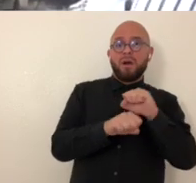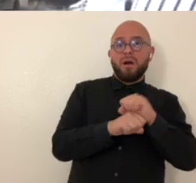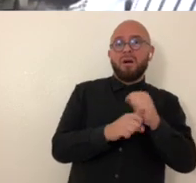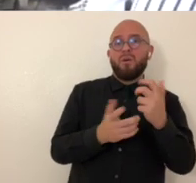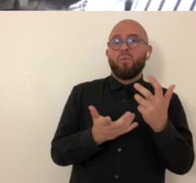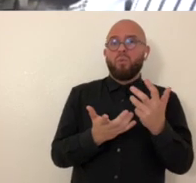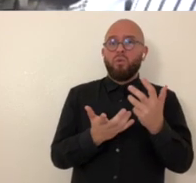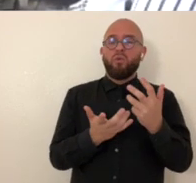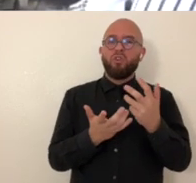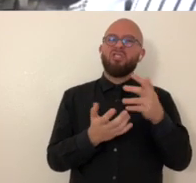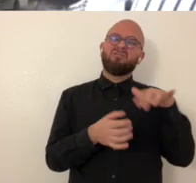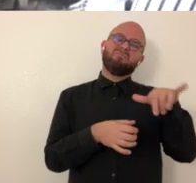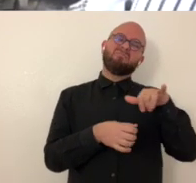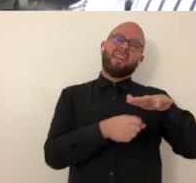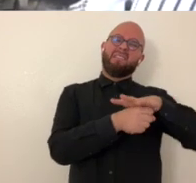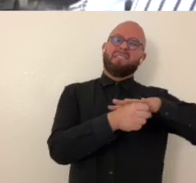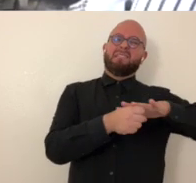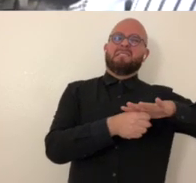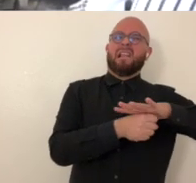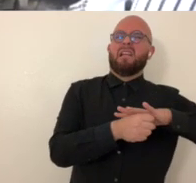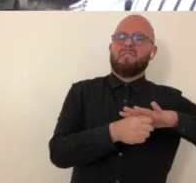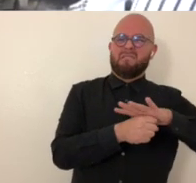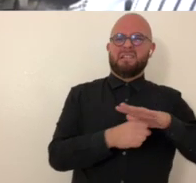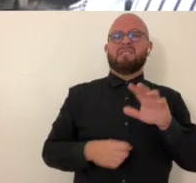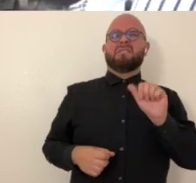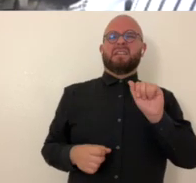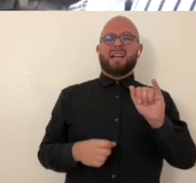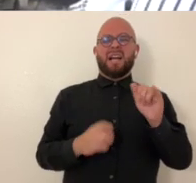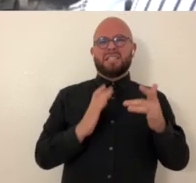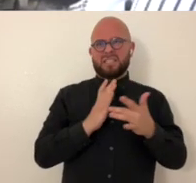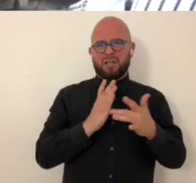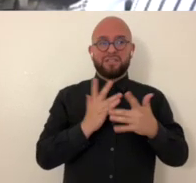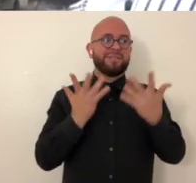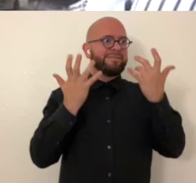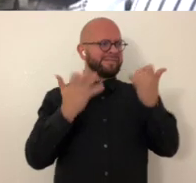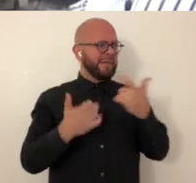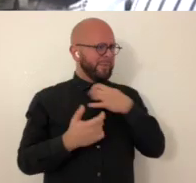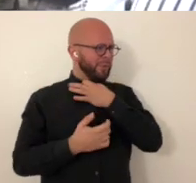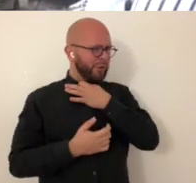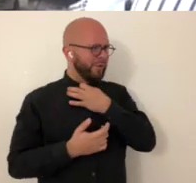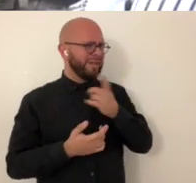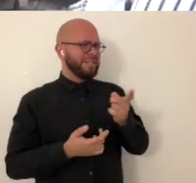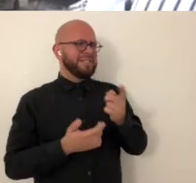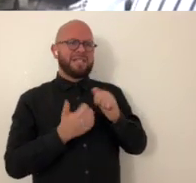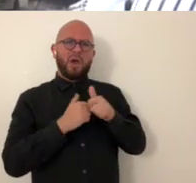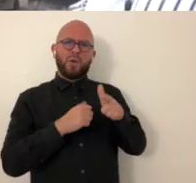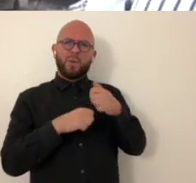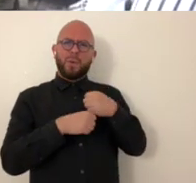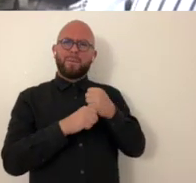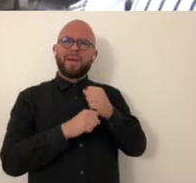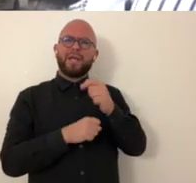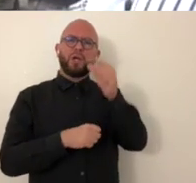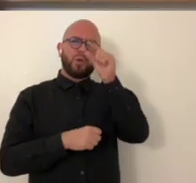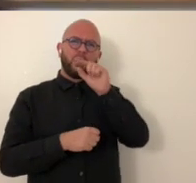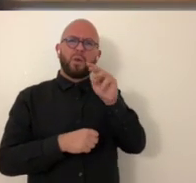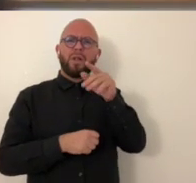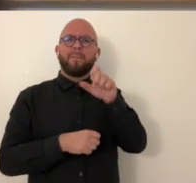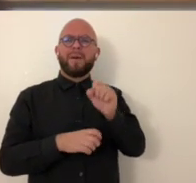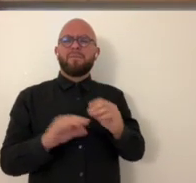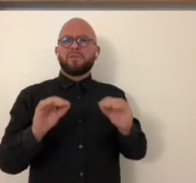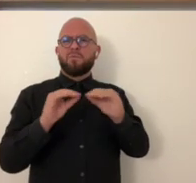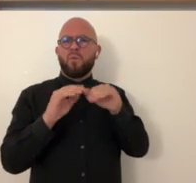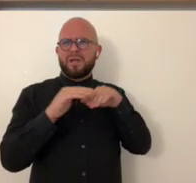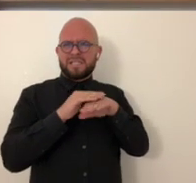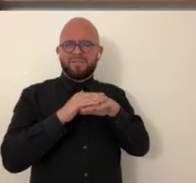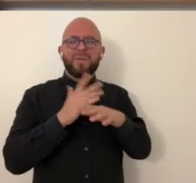accessible um but a lot of my work um has been in that realm of ai technology now i'm